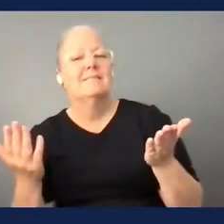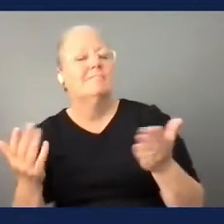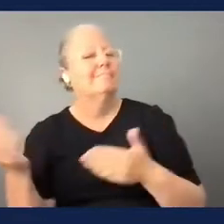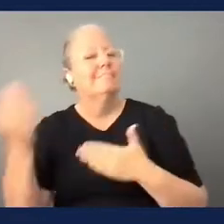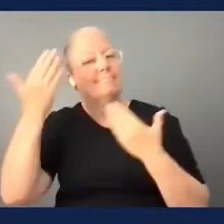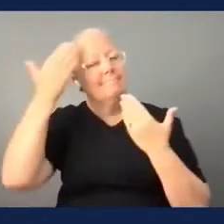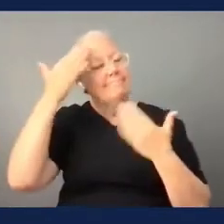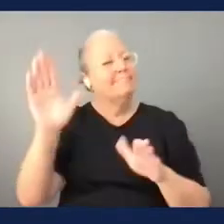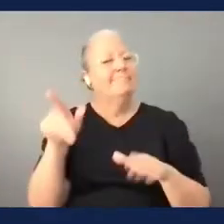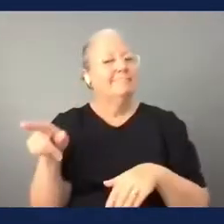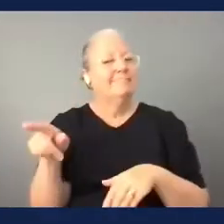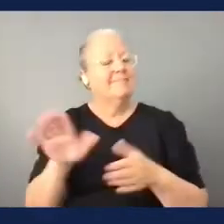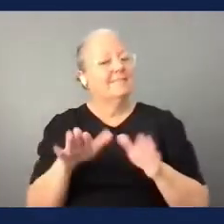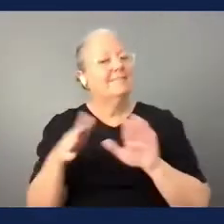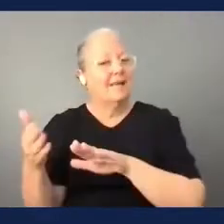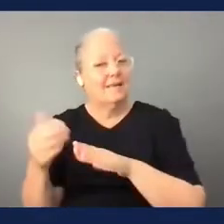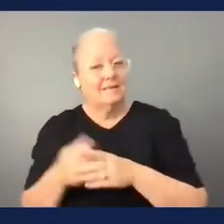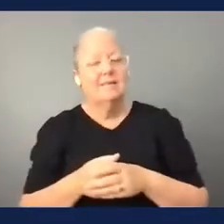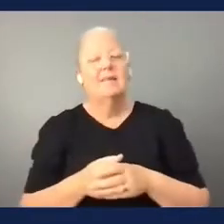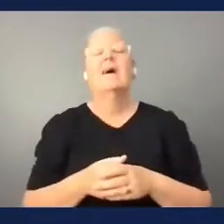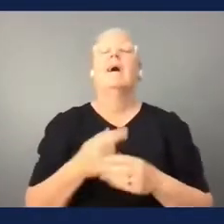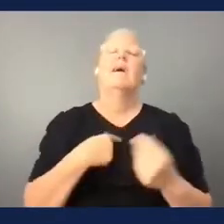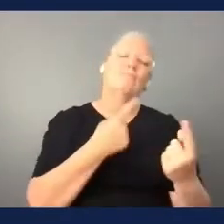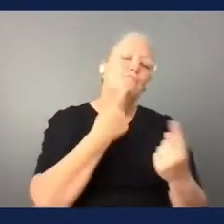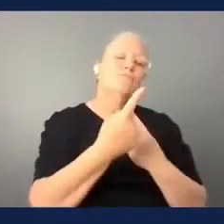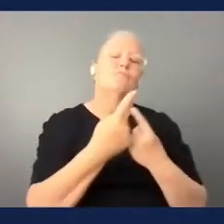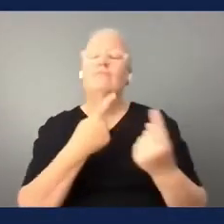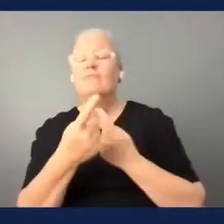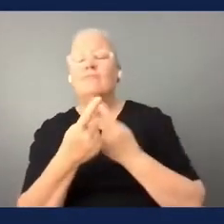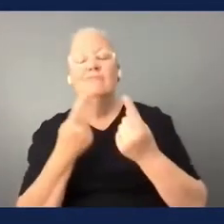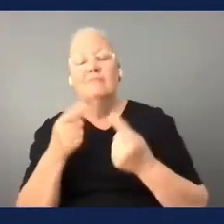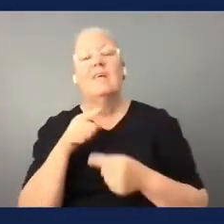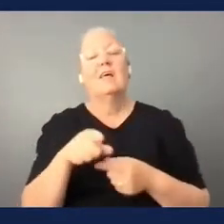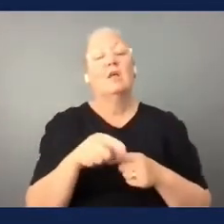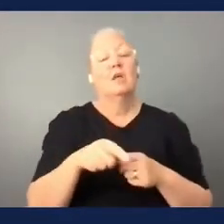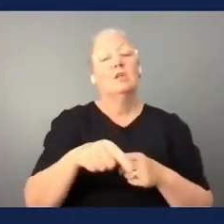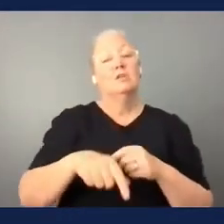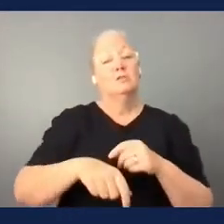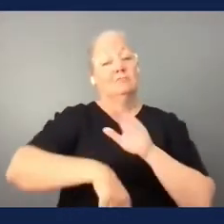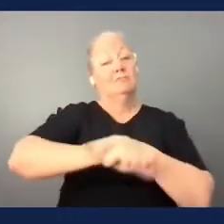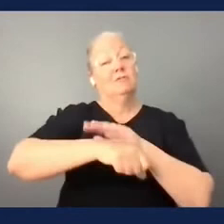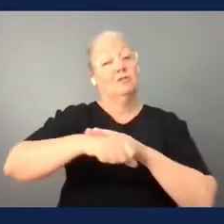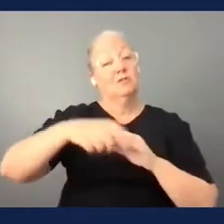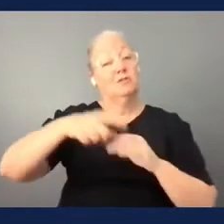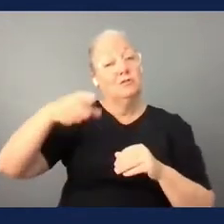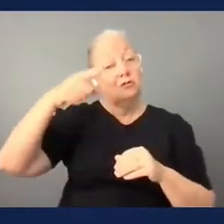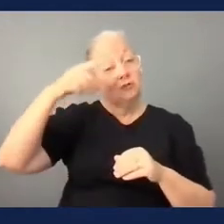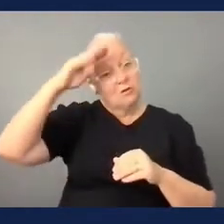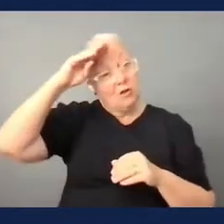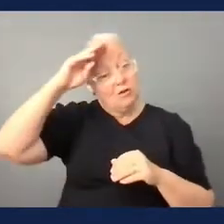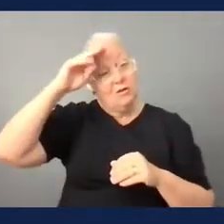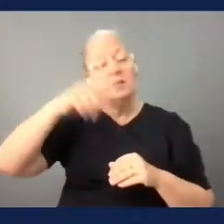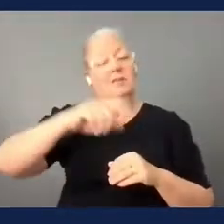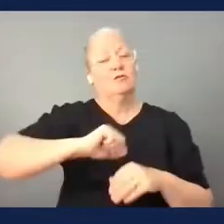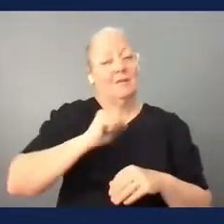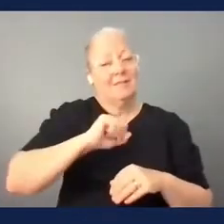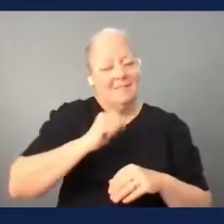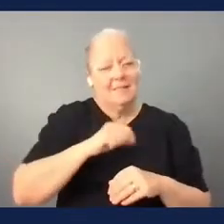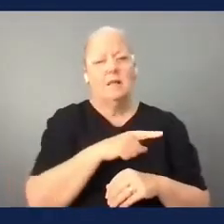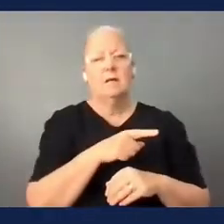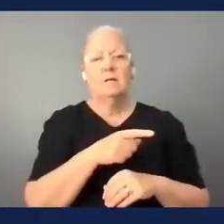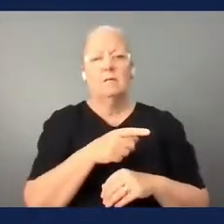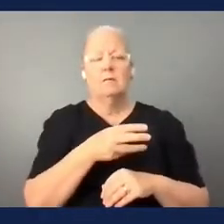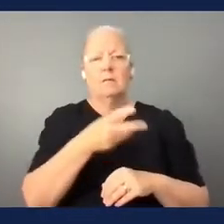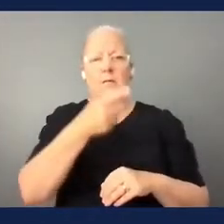scottish football the memory came back to him of playing professional football in scotland and the two daughters cried